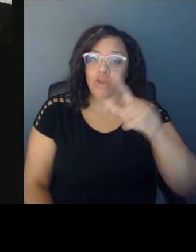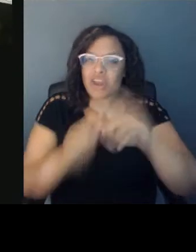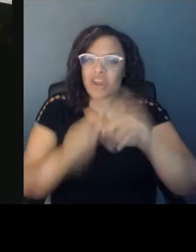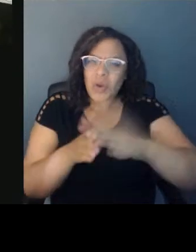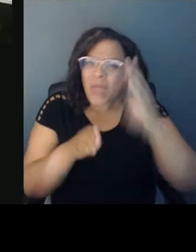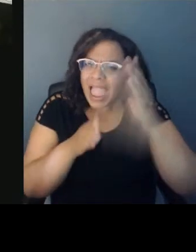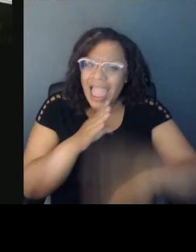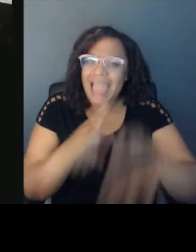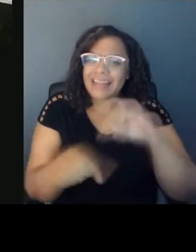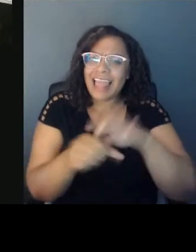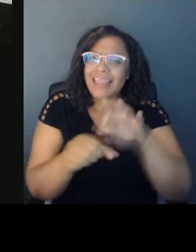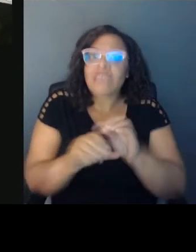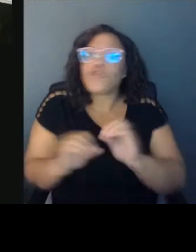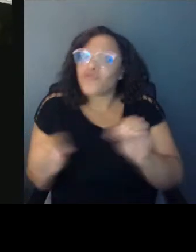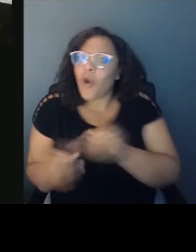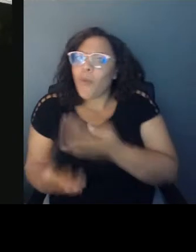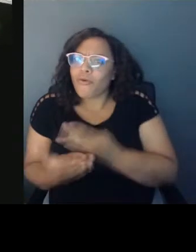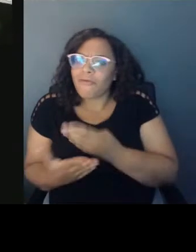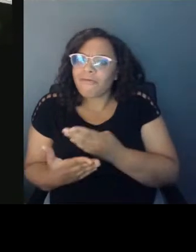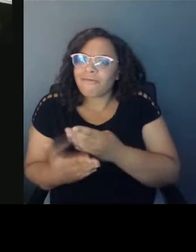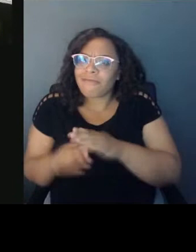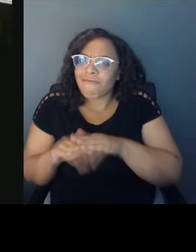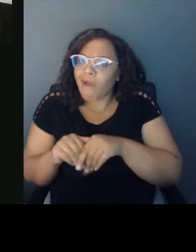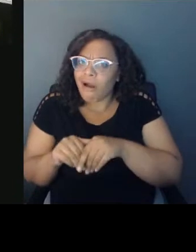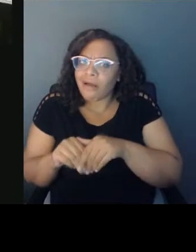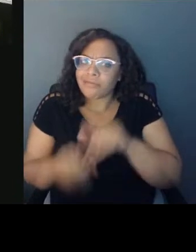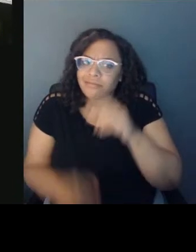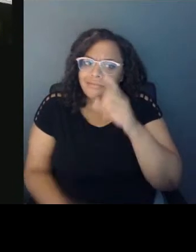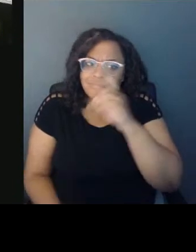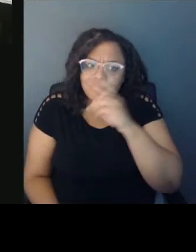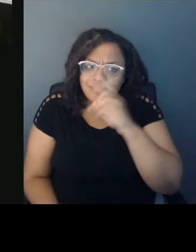anything that was run afoul or gone amiss at all.